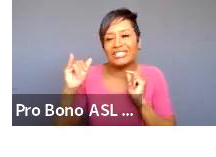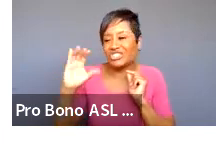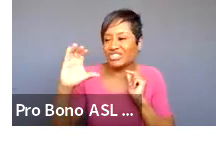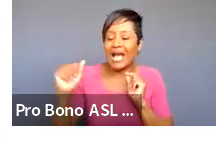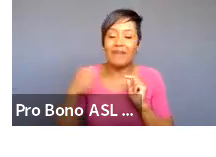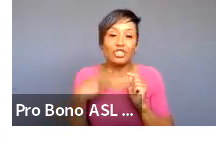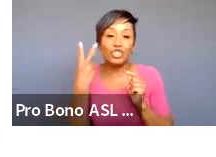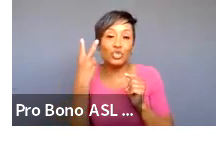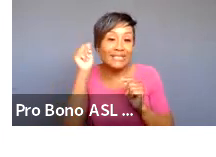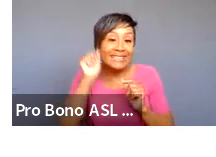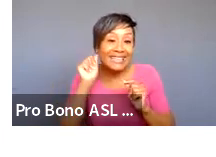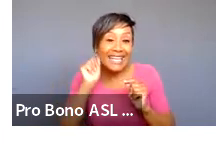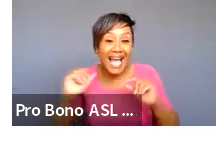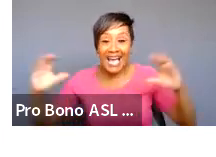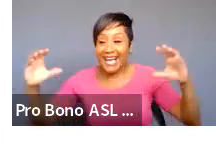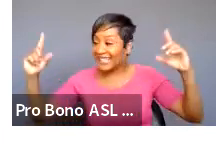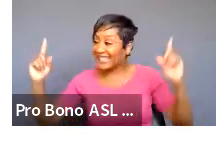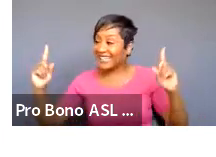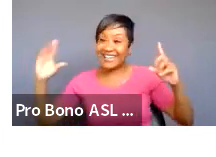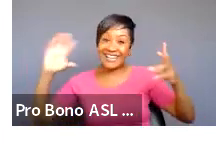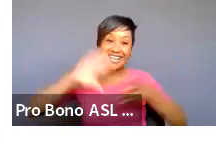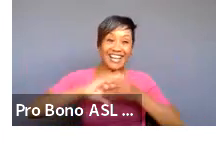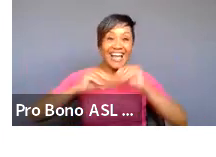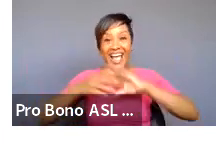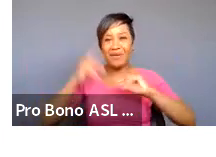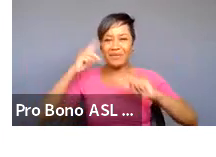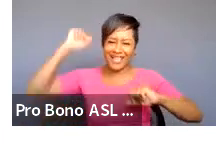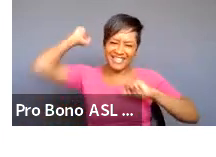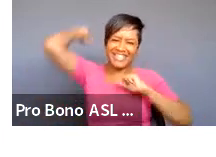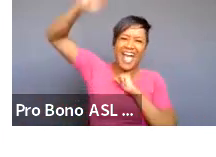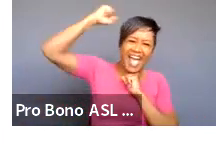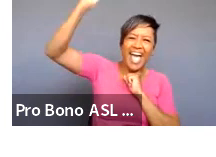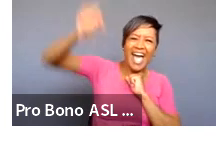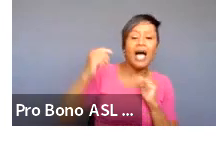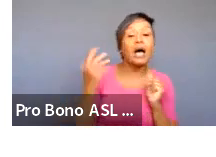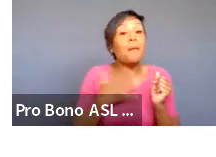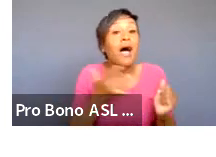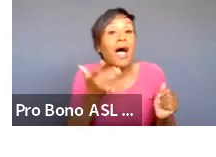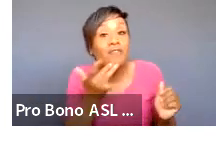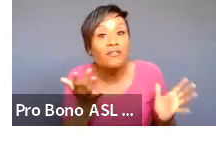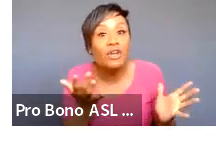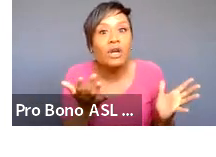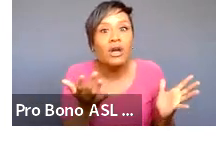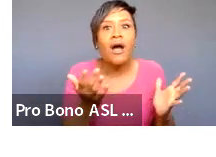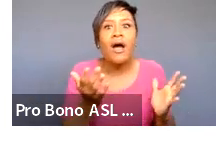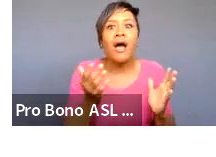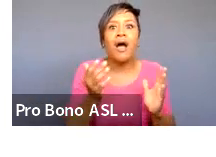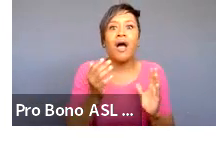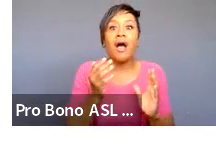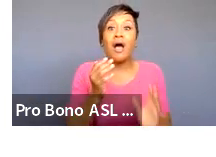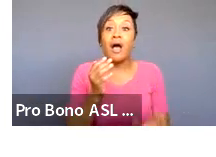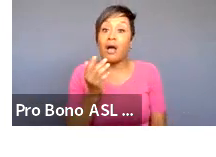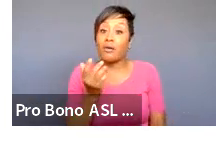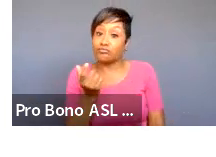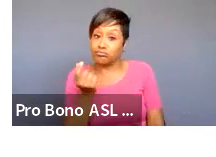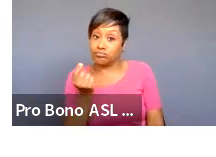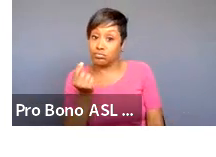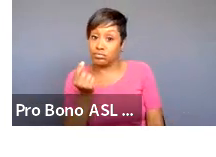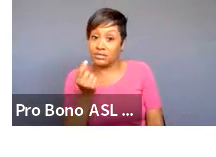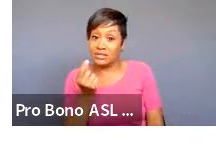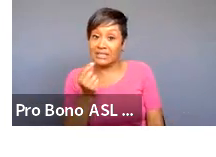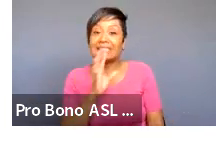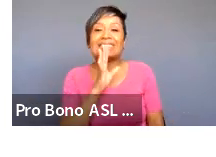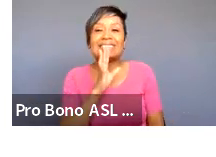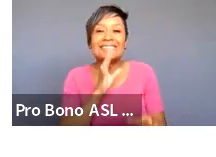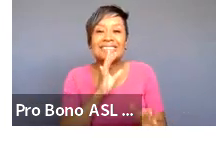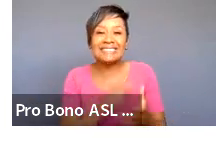a story and right you know i see people are like hell yeah you know my favorite things is like bueno lo habito